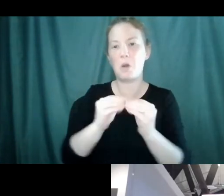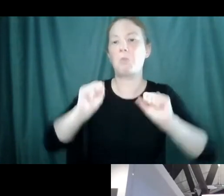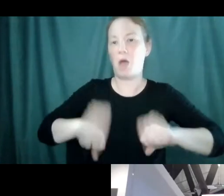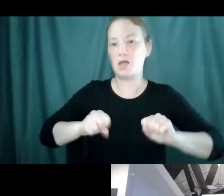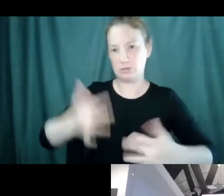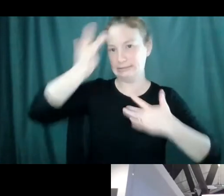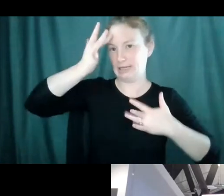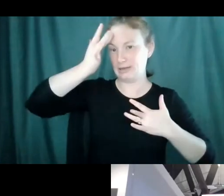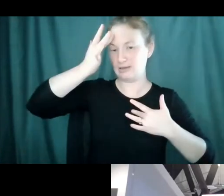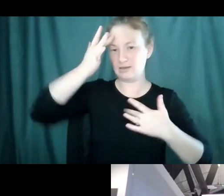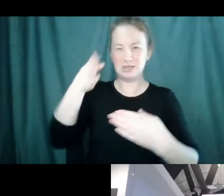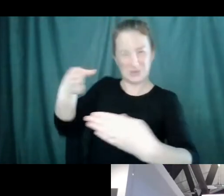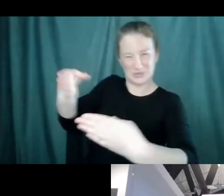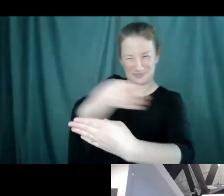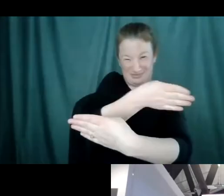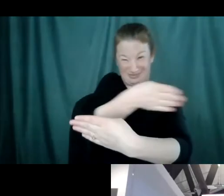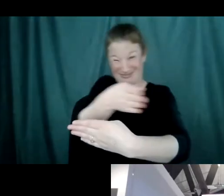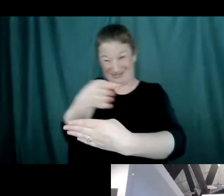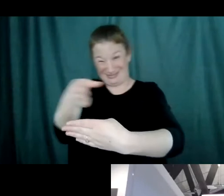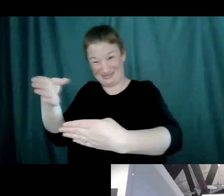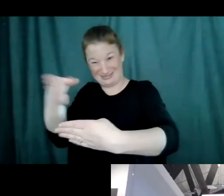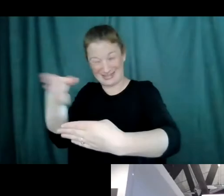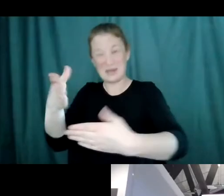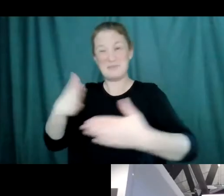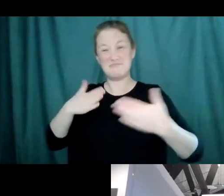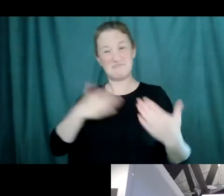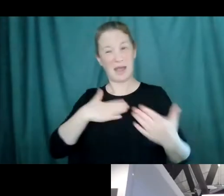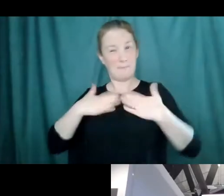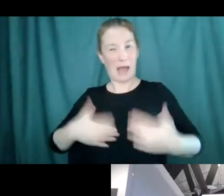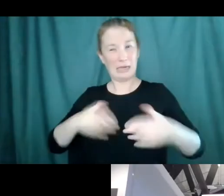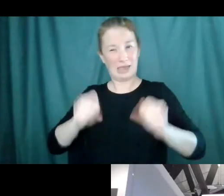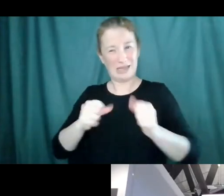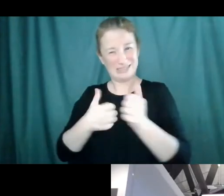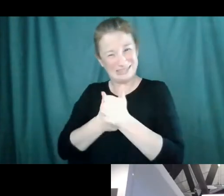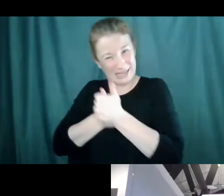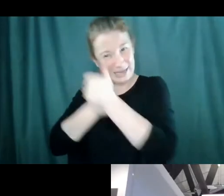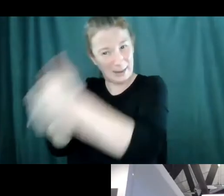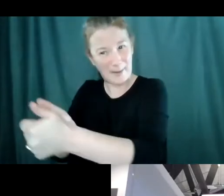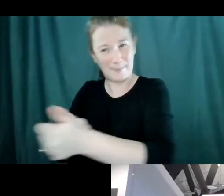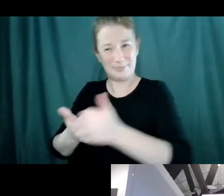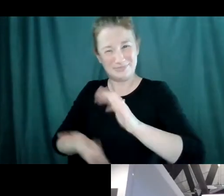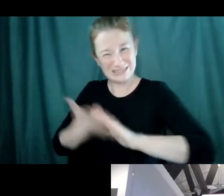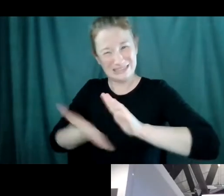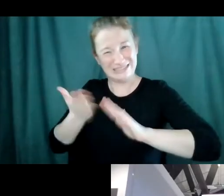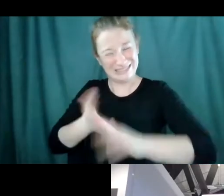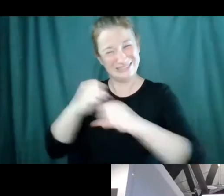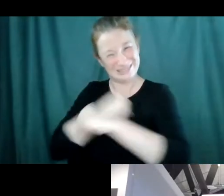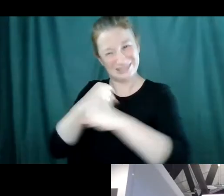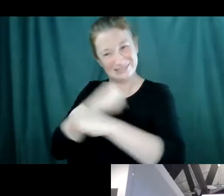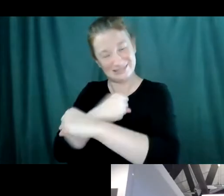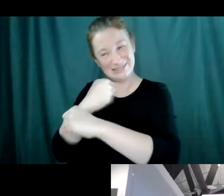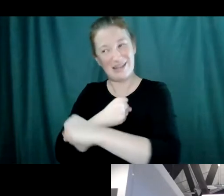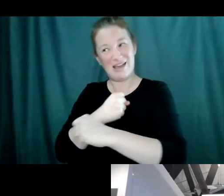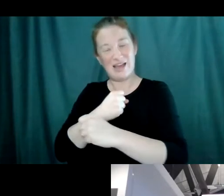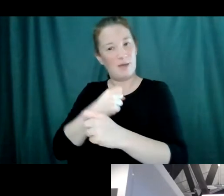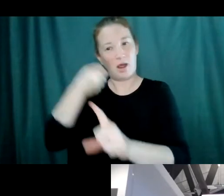there's a level at which my immune system can sort of keep up with it and keep me from getting a disease. And so what